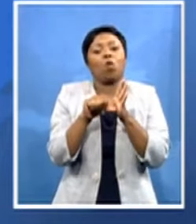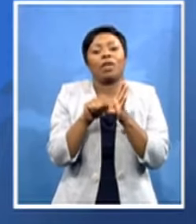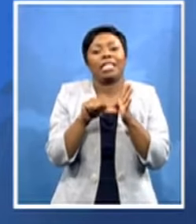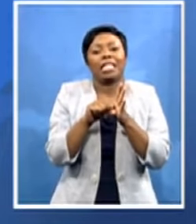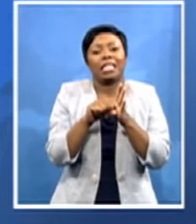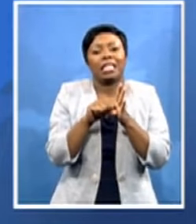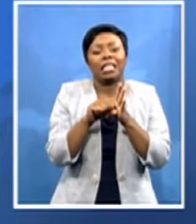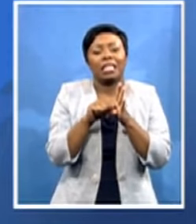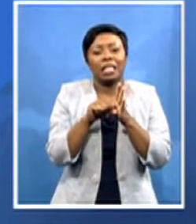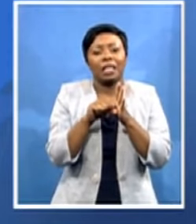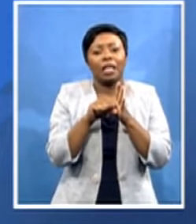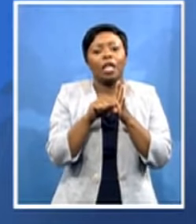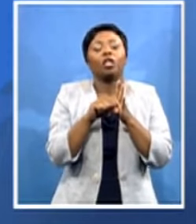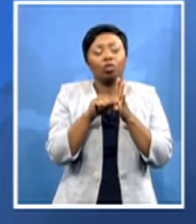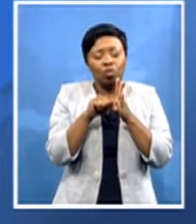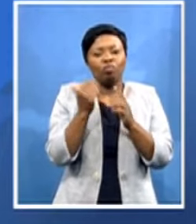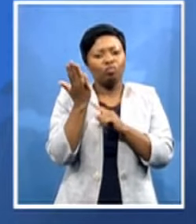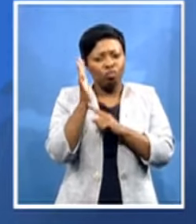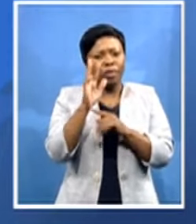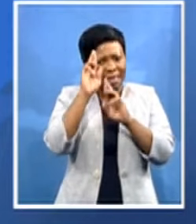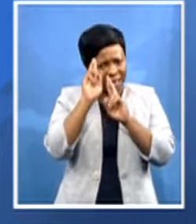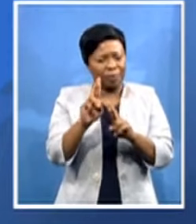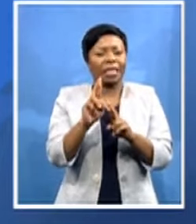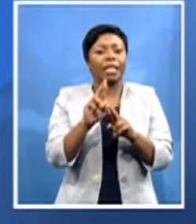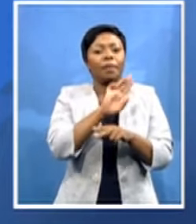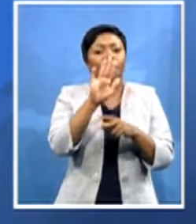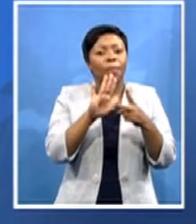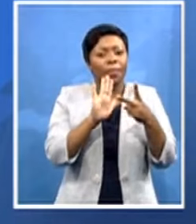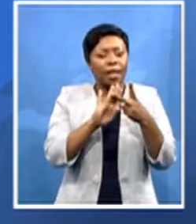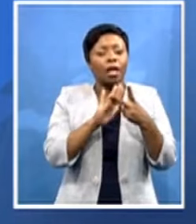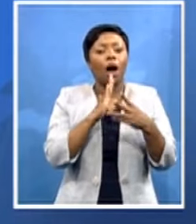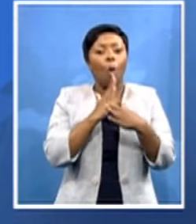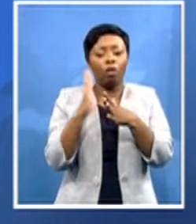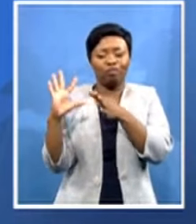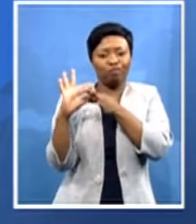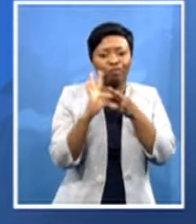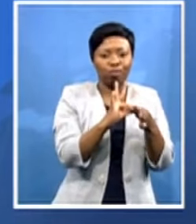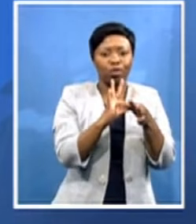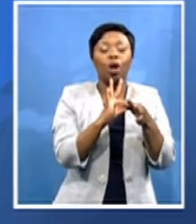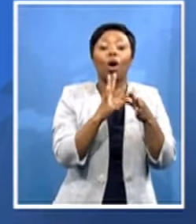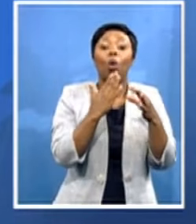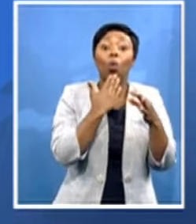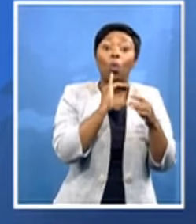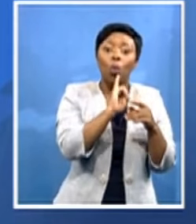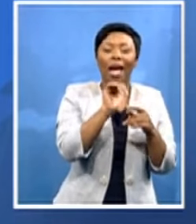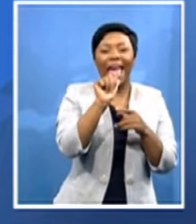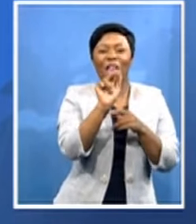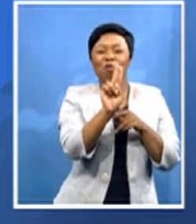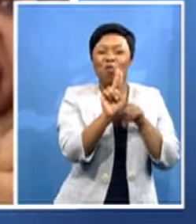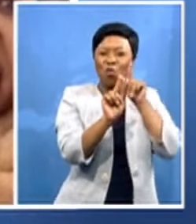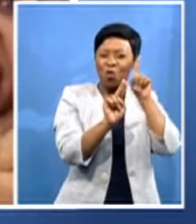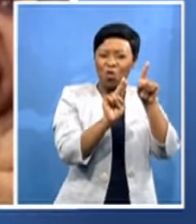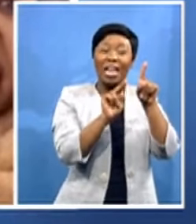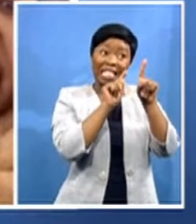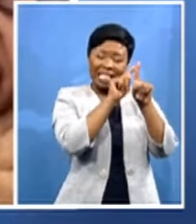as well as it works hand in glove with the au which is our our mother so